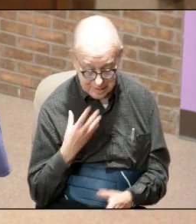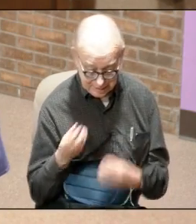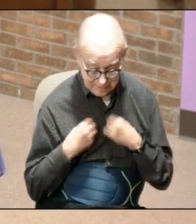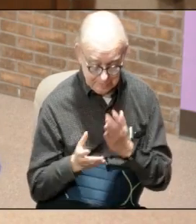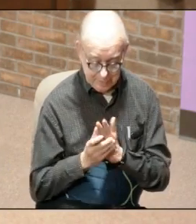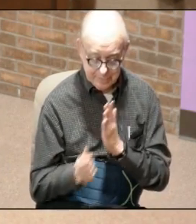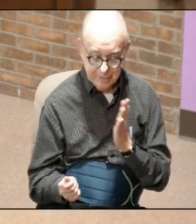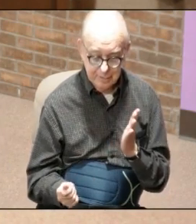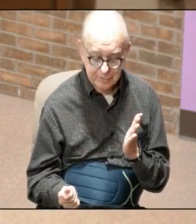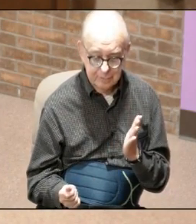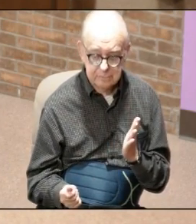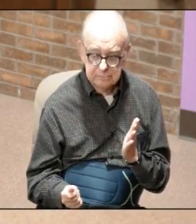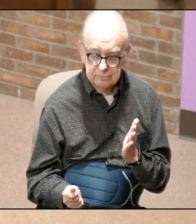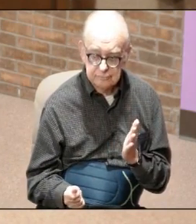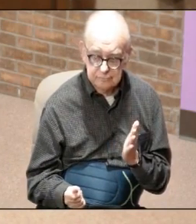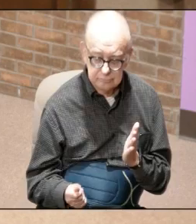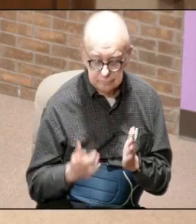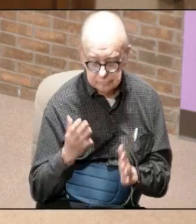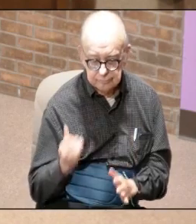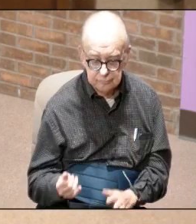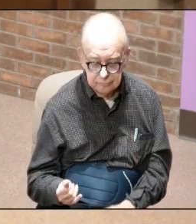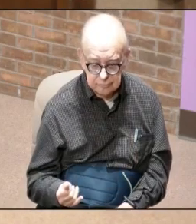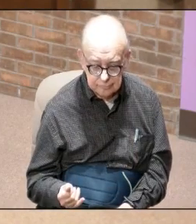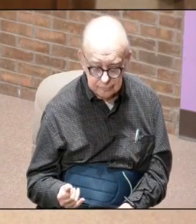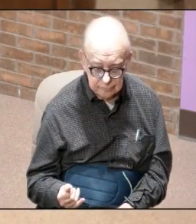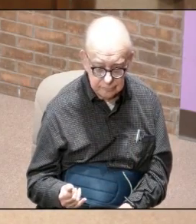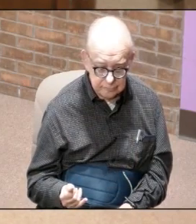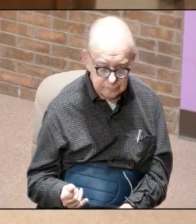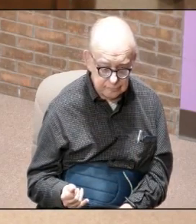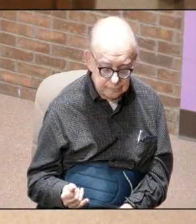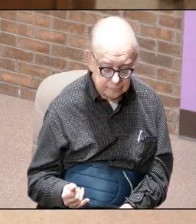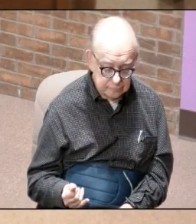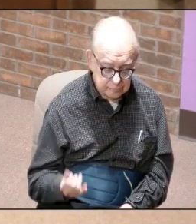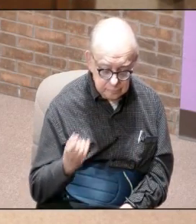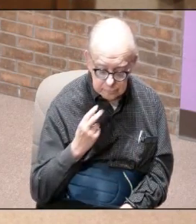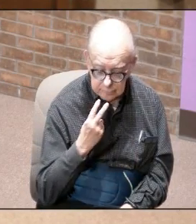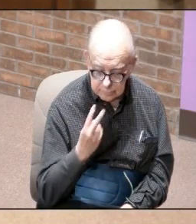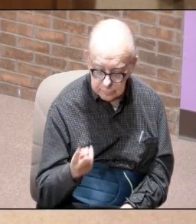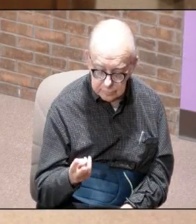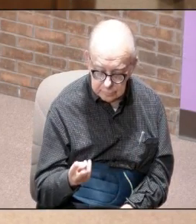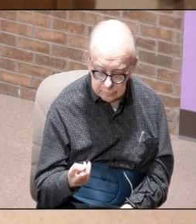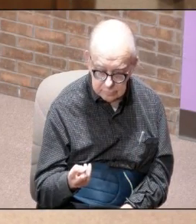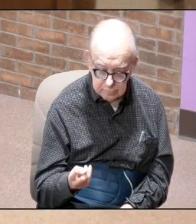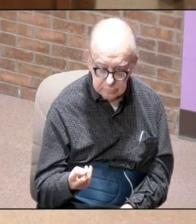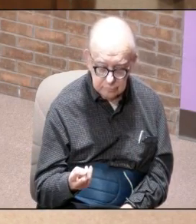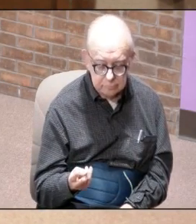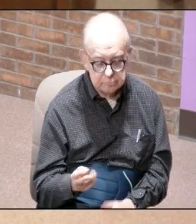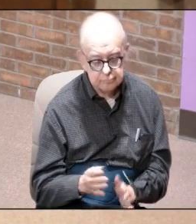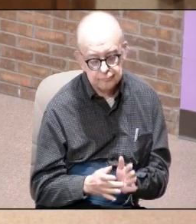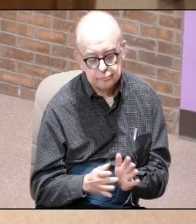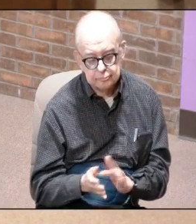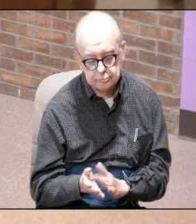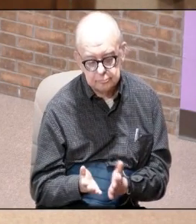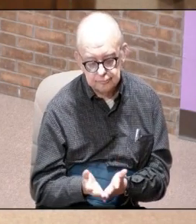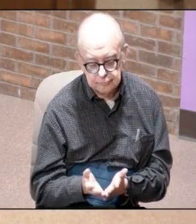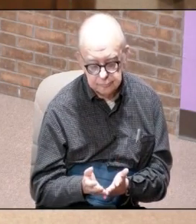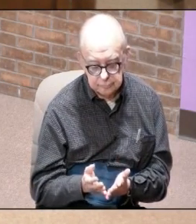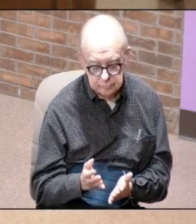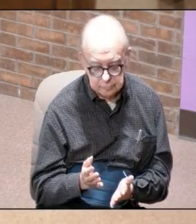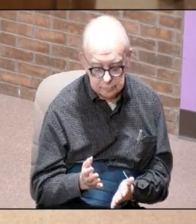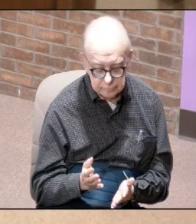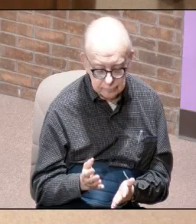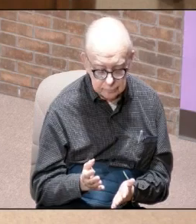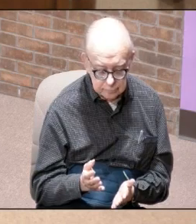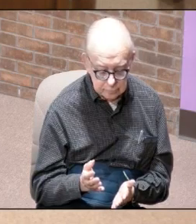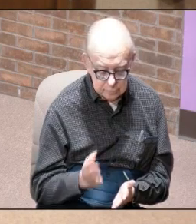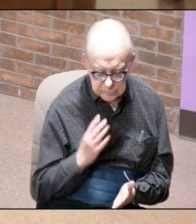because I know why because if you go back and look at your life let me say this to y'all if you go